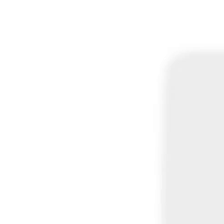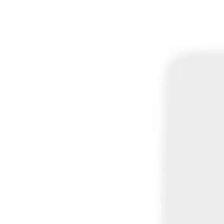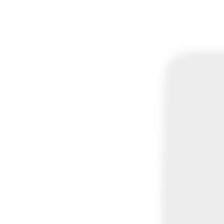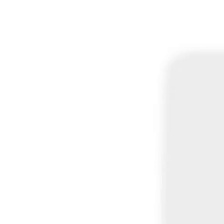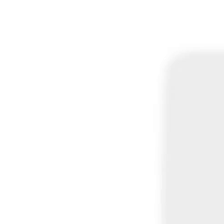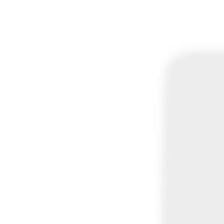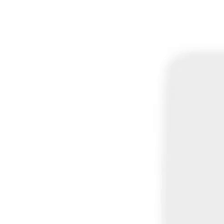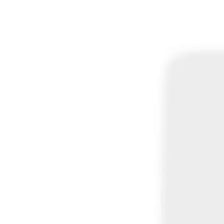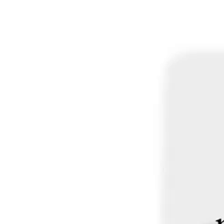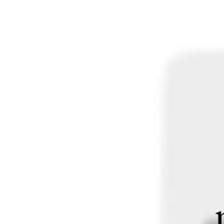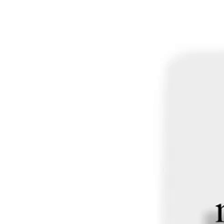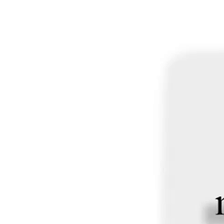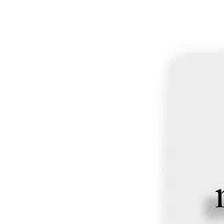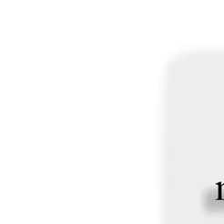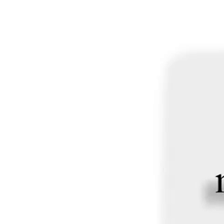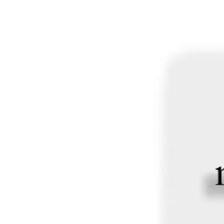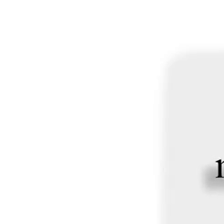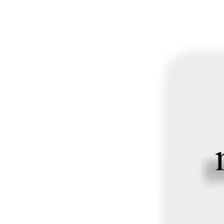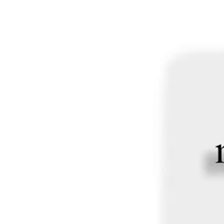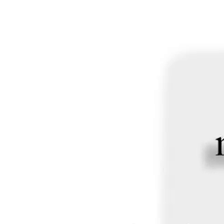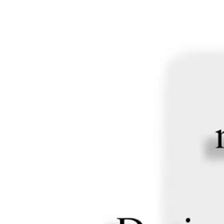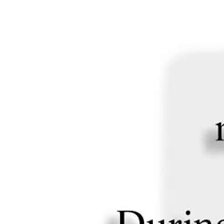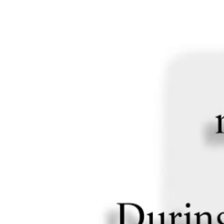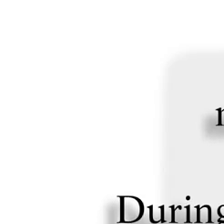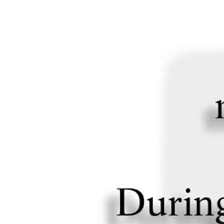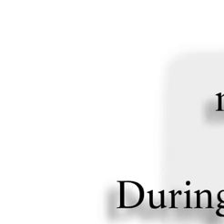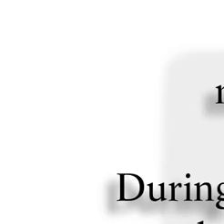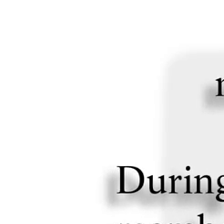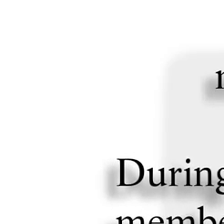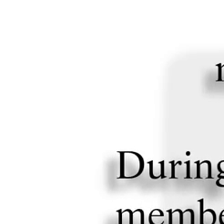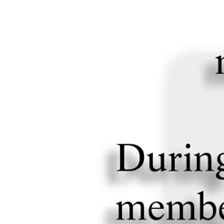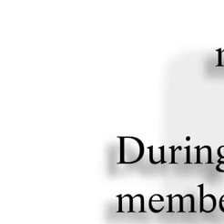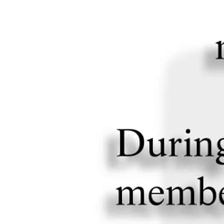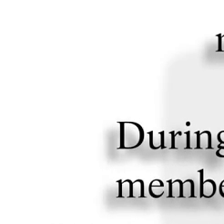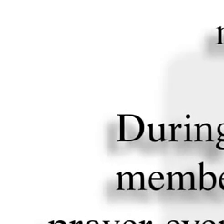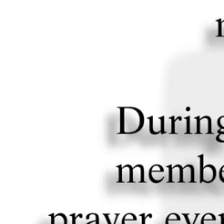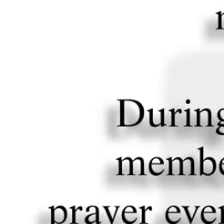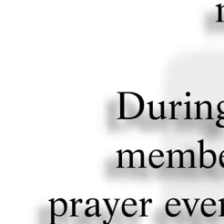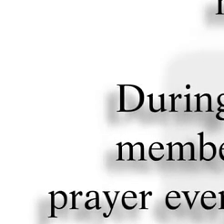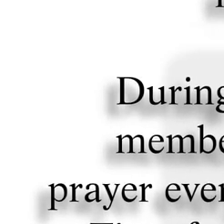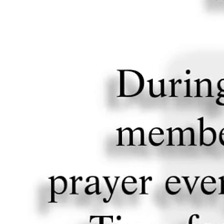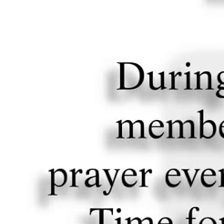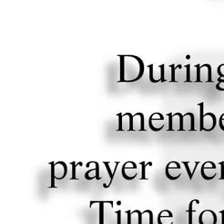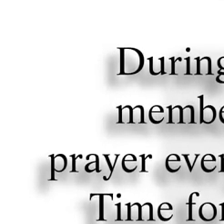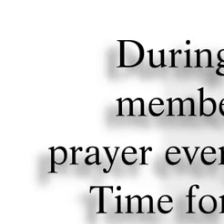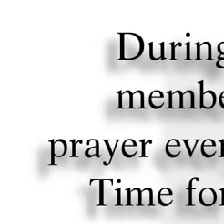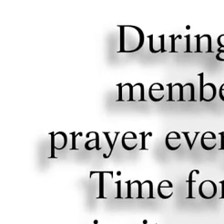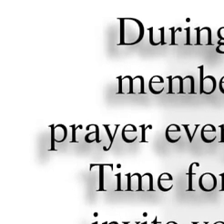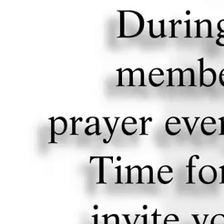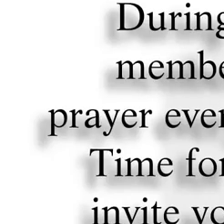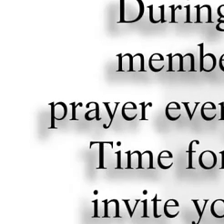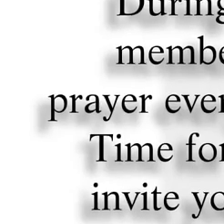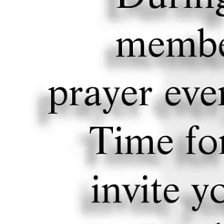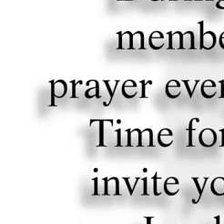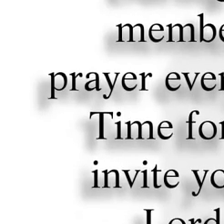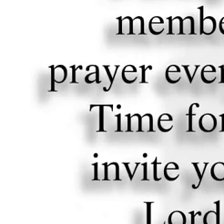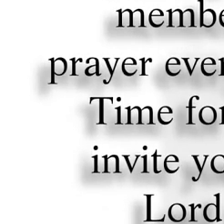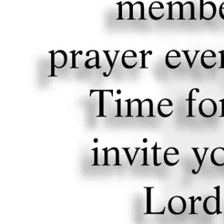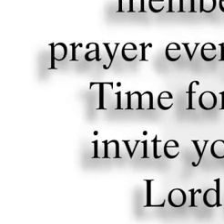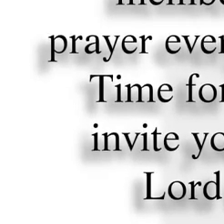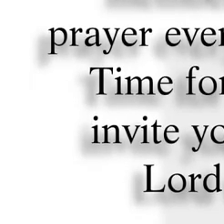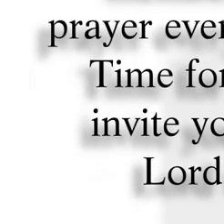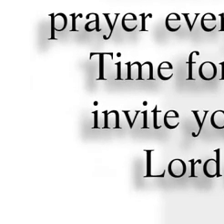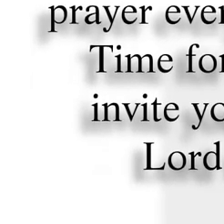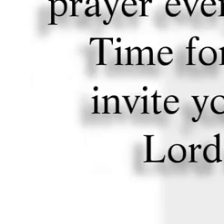know thy hand will bring me safely home by thy good